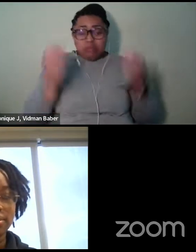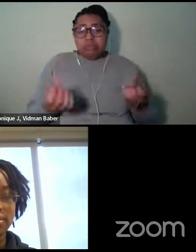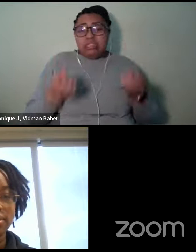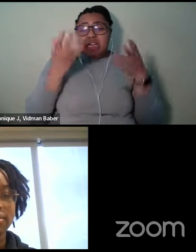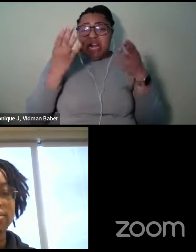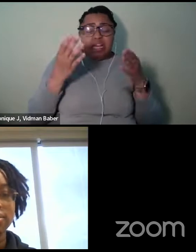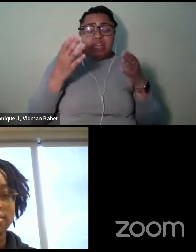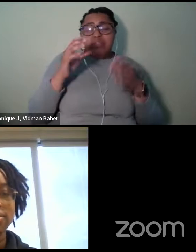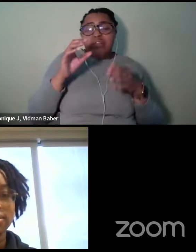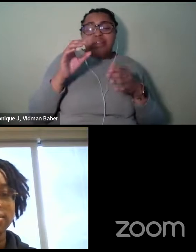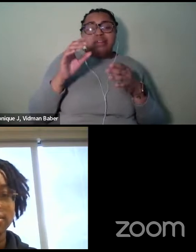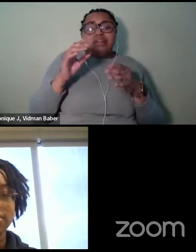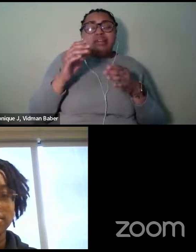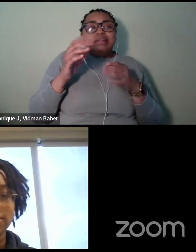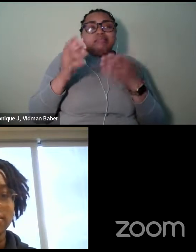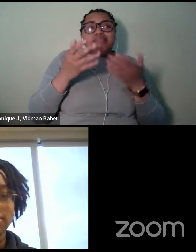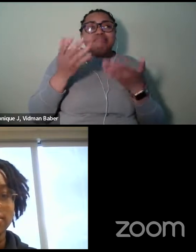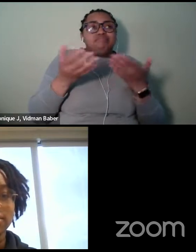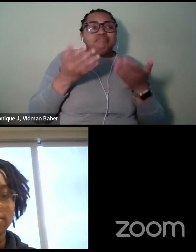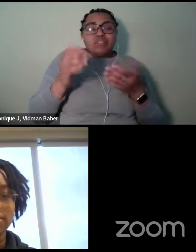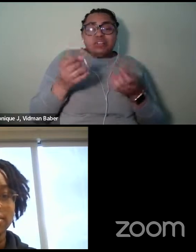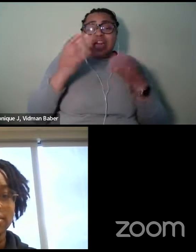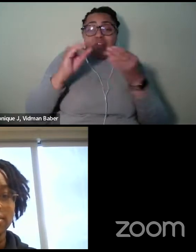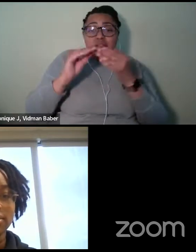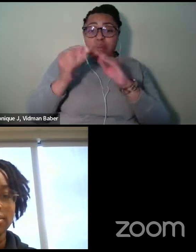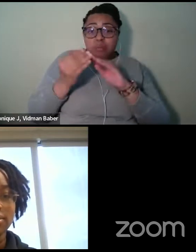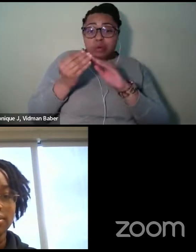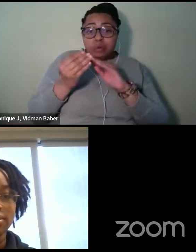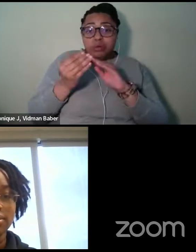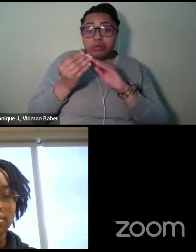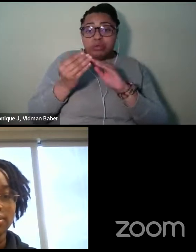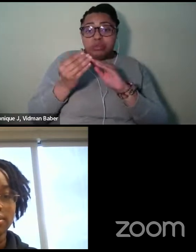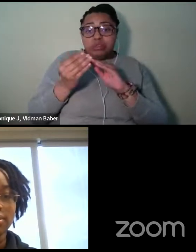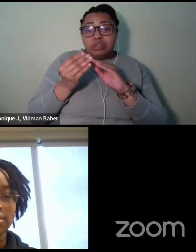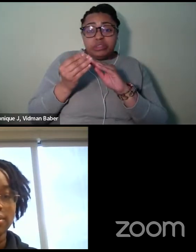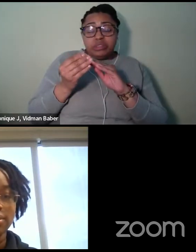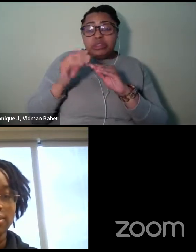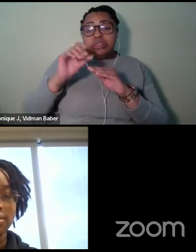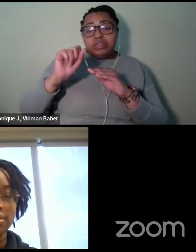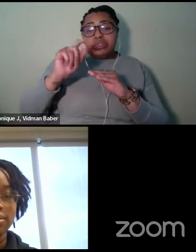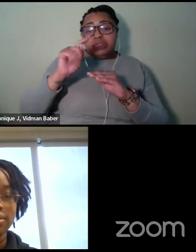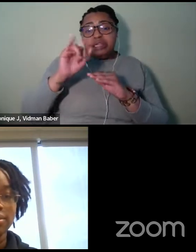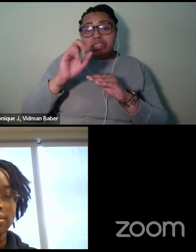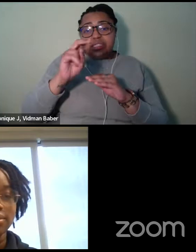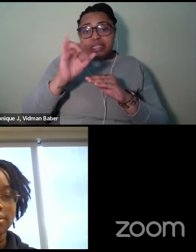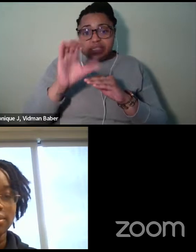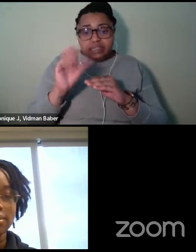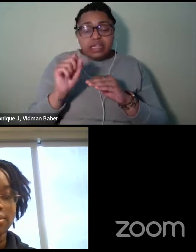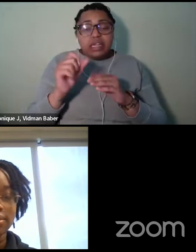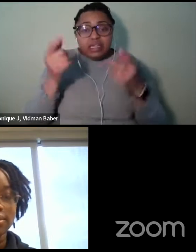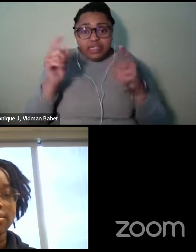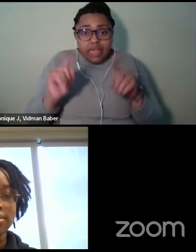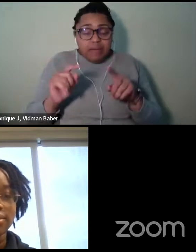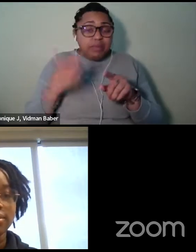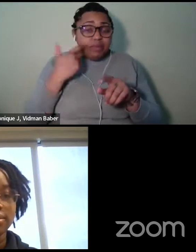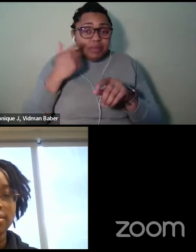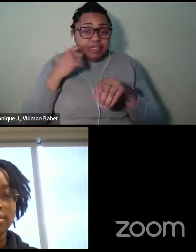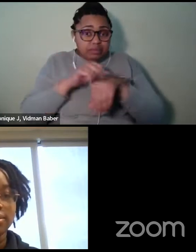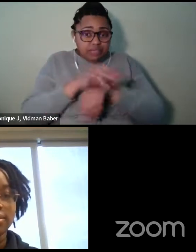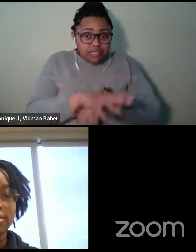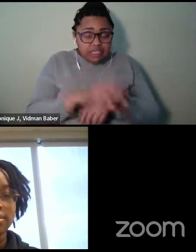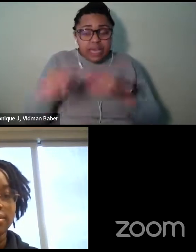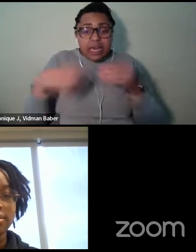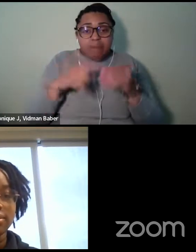statistics that have come out in recent years about, especially in children's publishing, but in all publishing really about